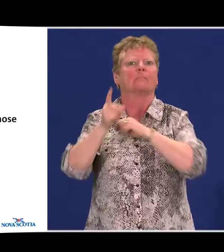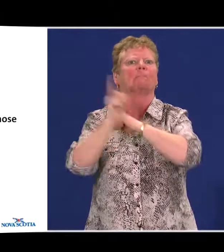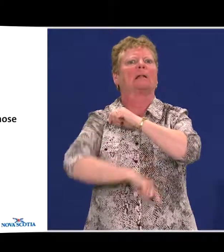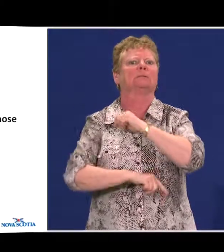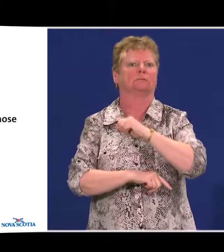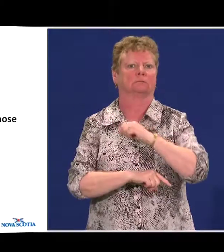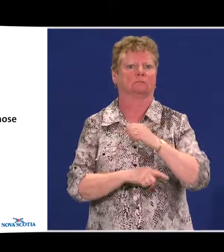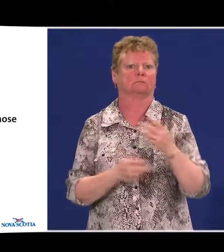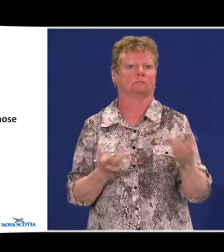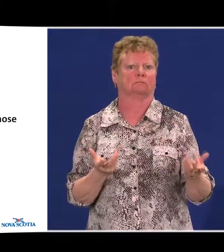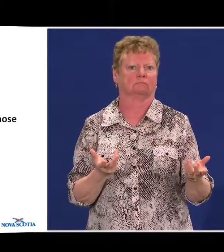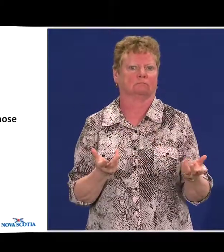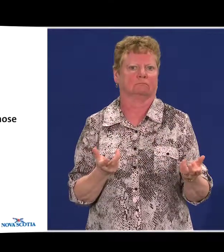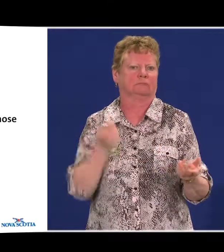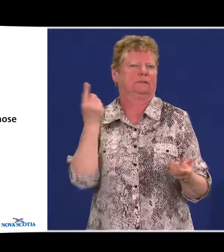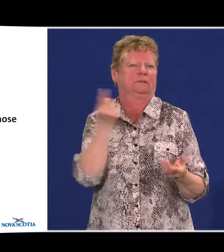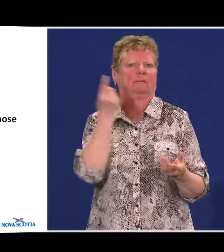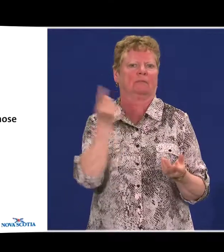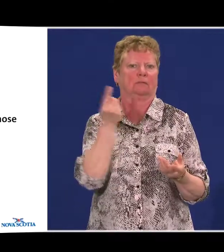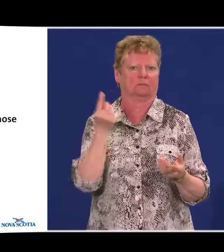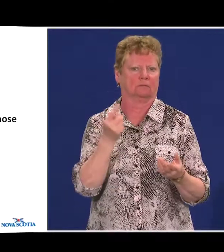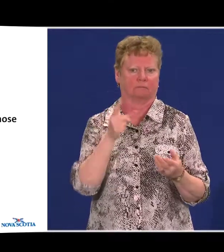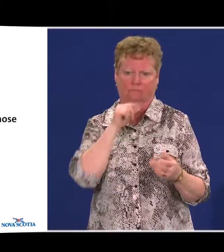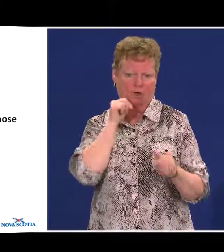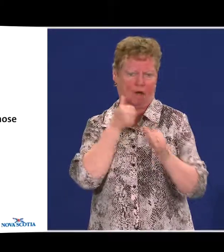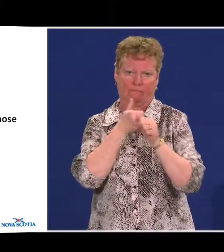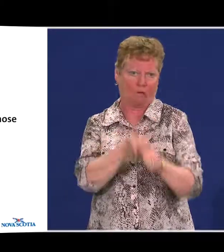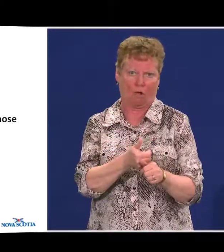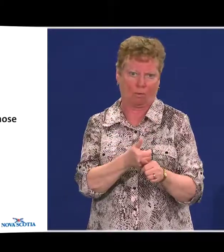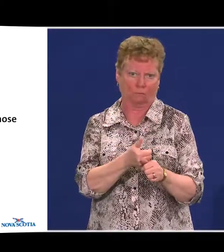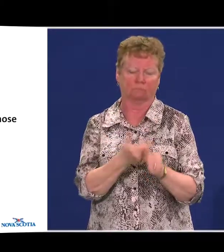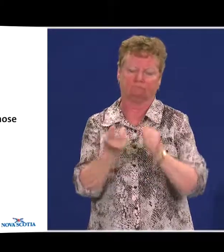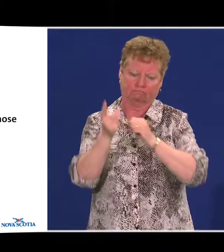for not complying.